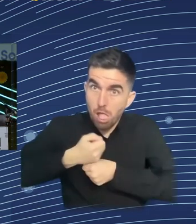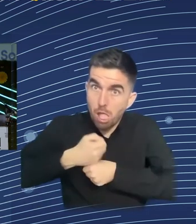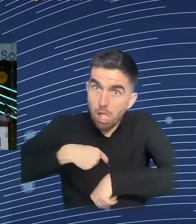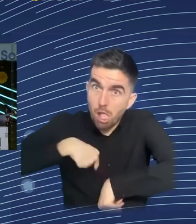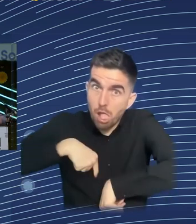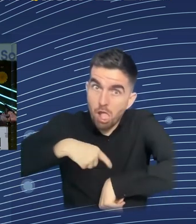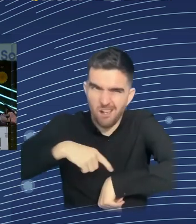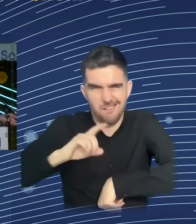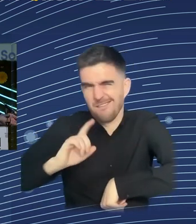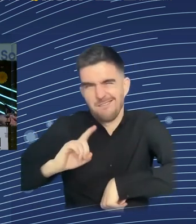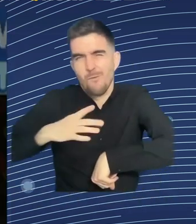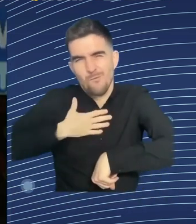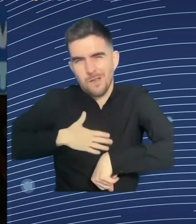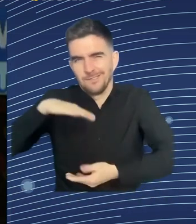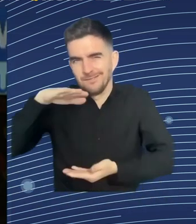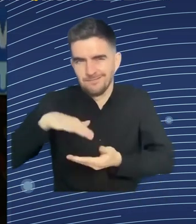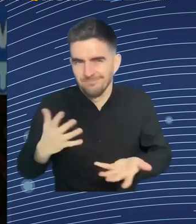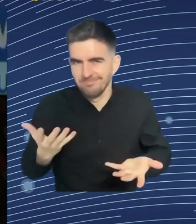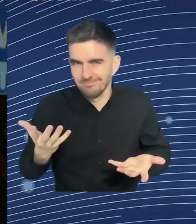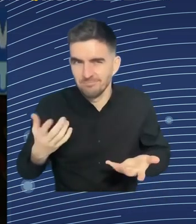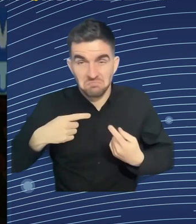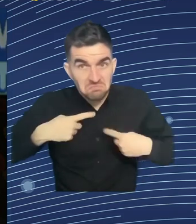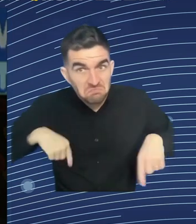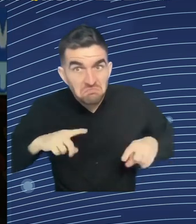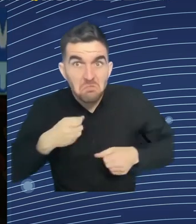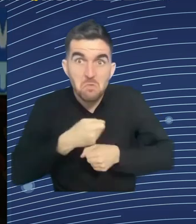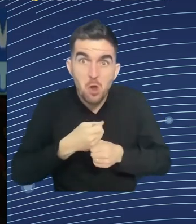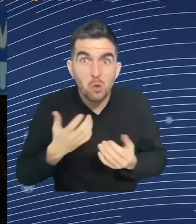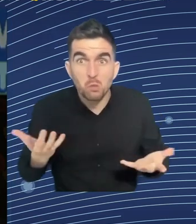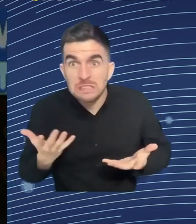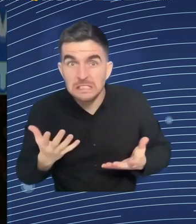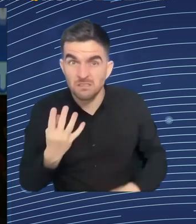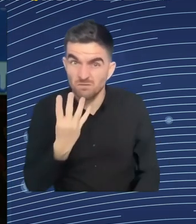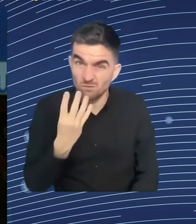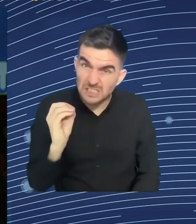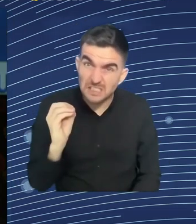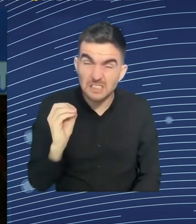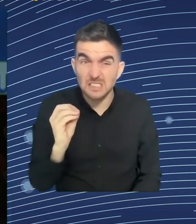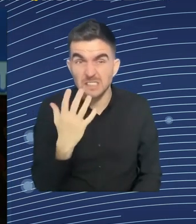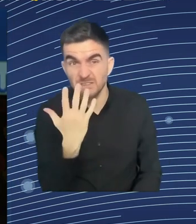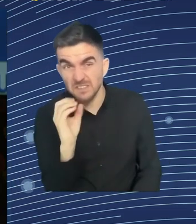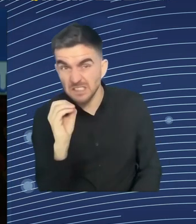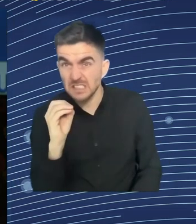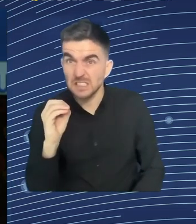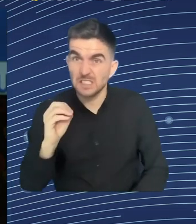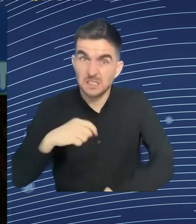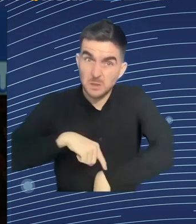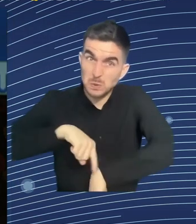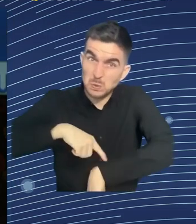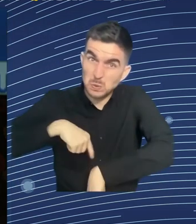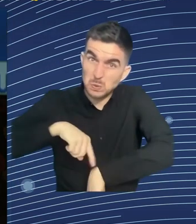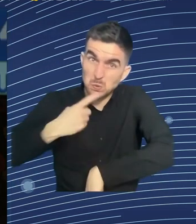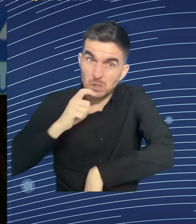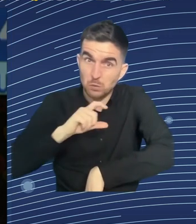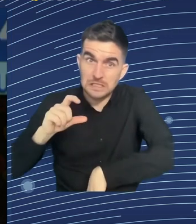year. Now, we work 36, 37 hours a week for 45 weeks of the year. You know, we work less.